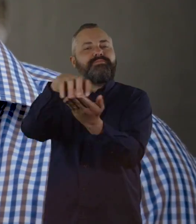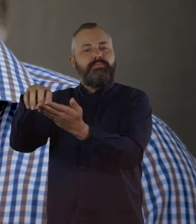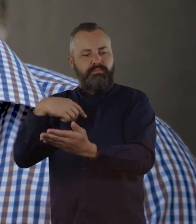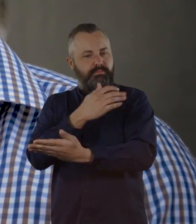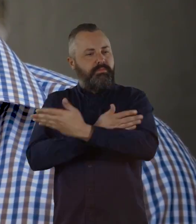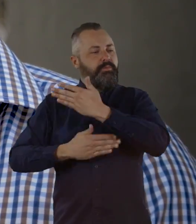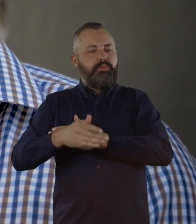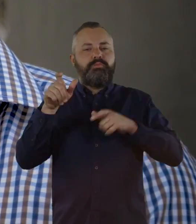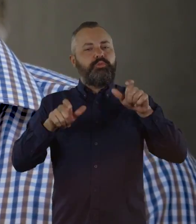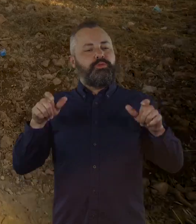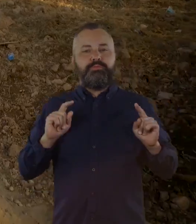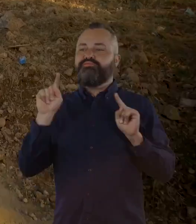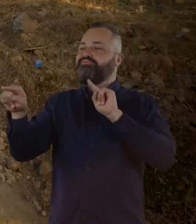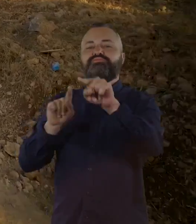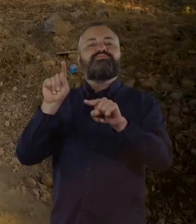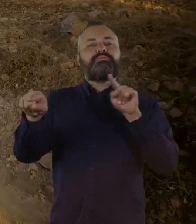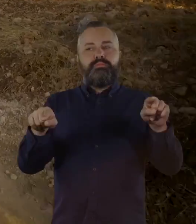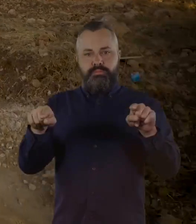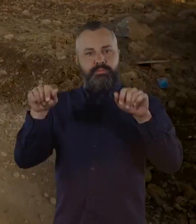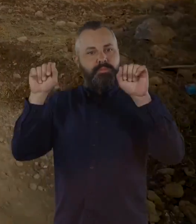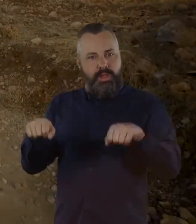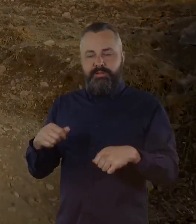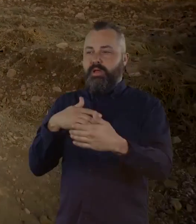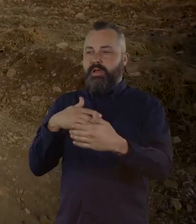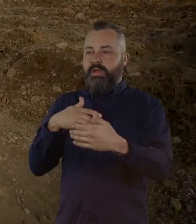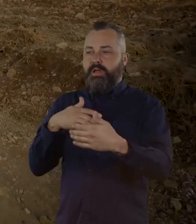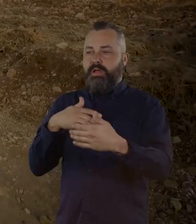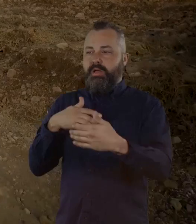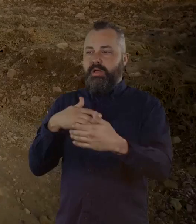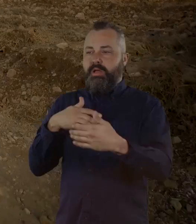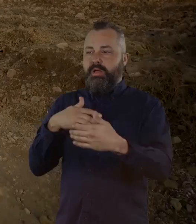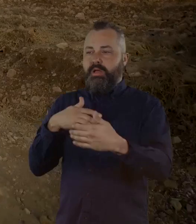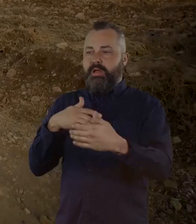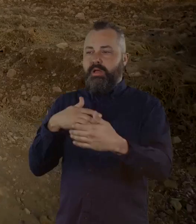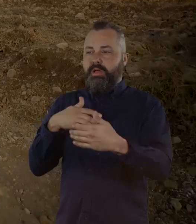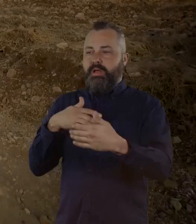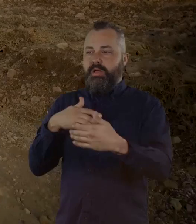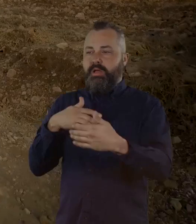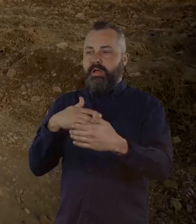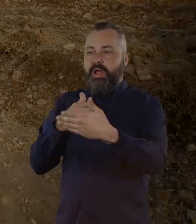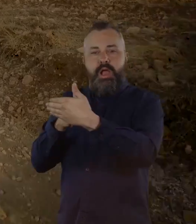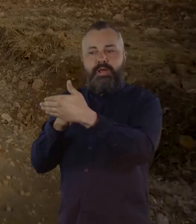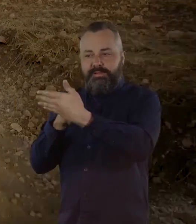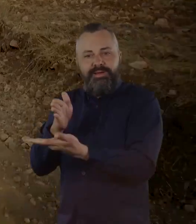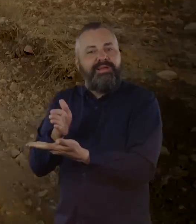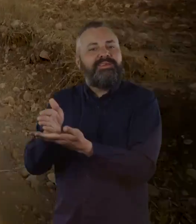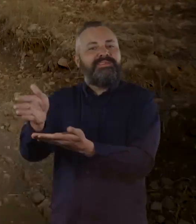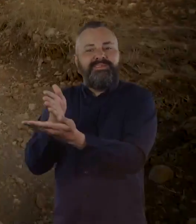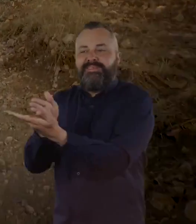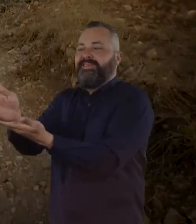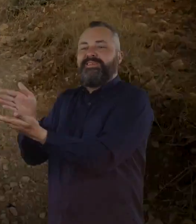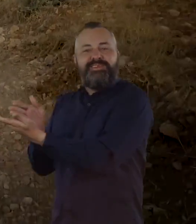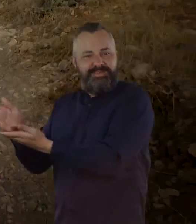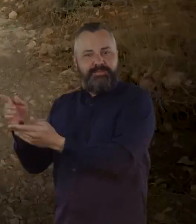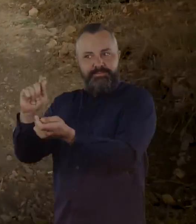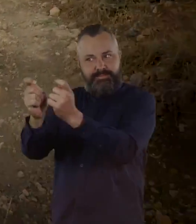will improve in Jordan. He walks up a high dirt road with a view of the town below, assisted by a crutch. Not